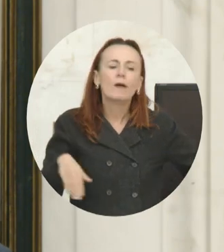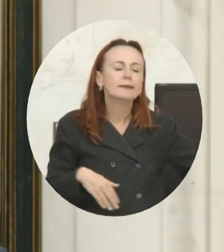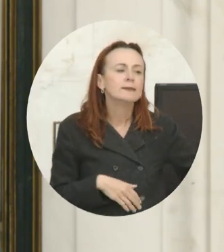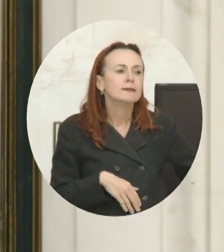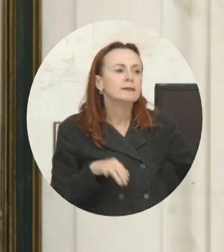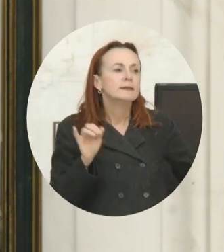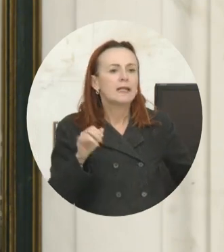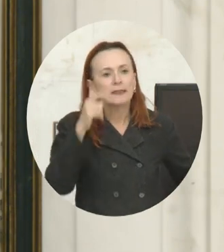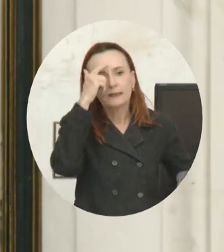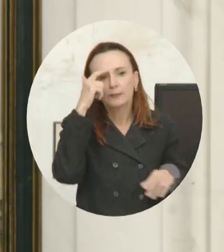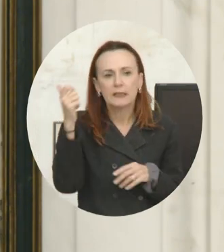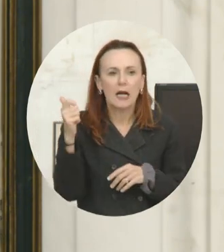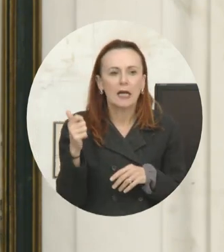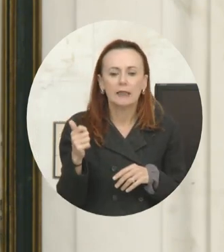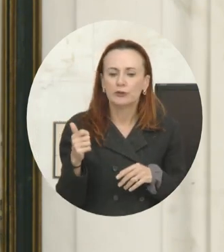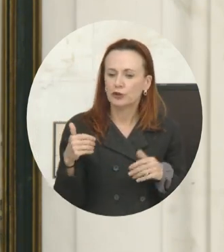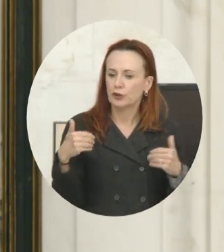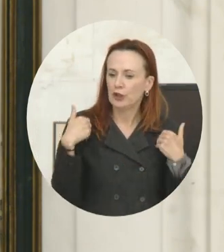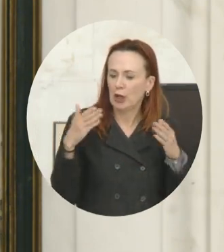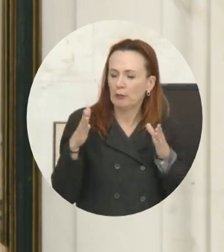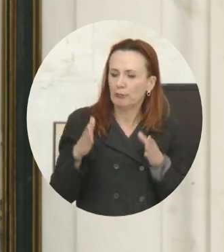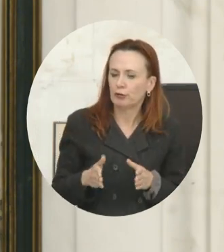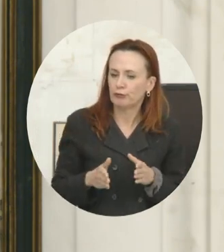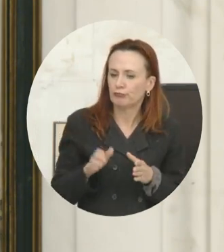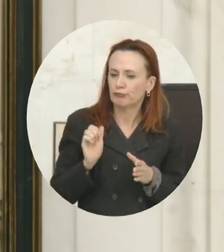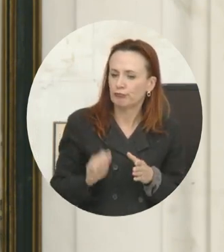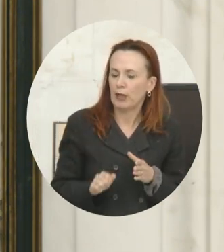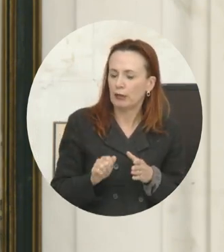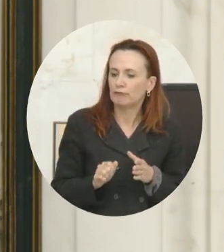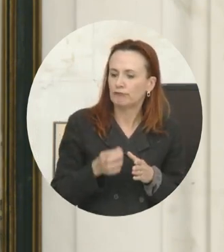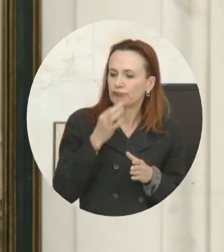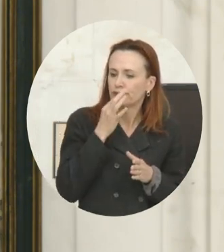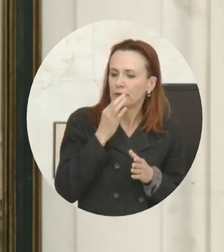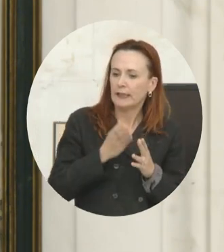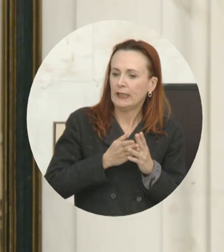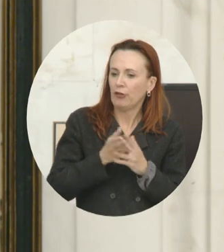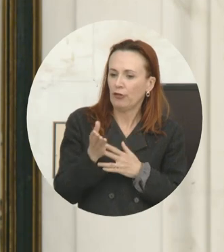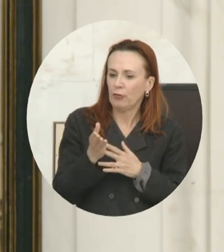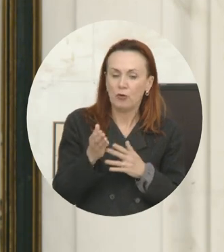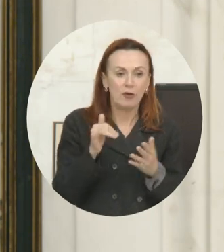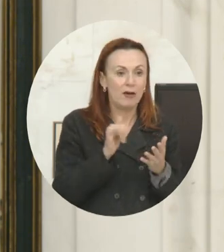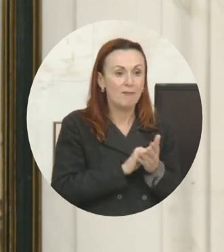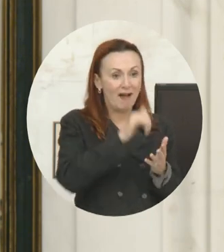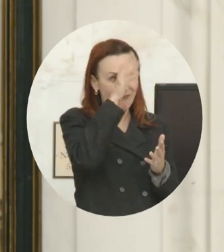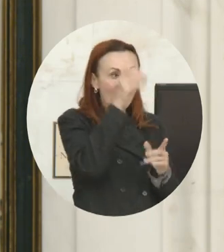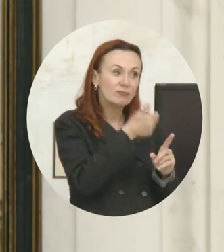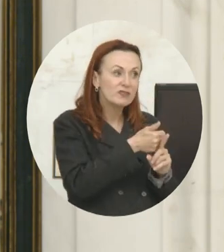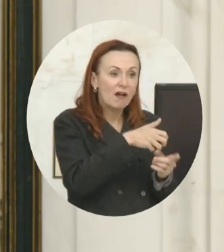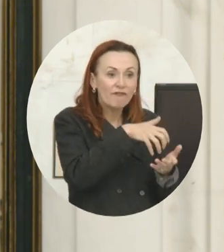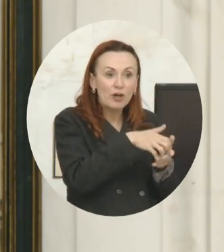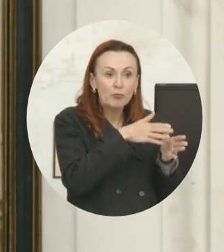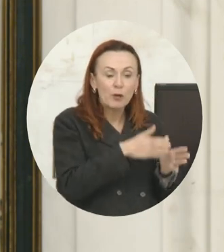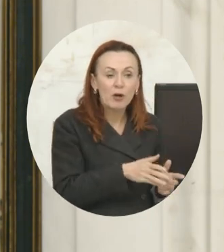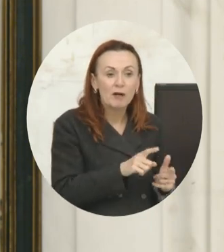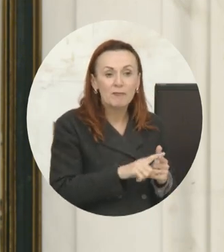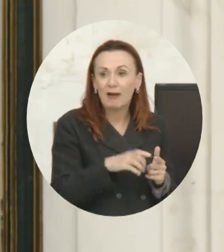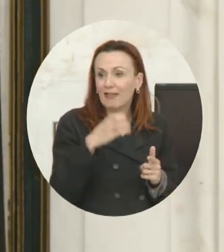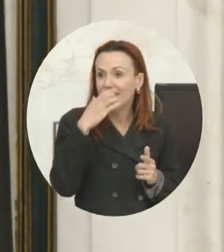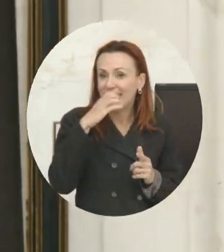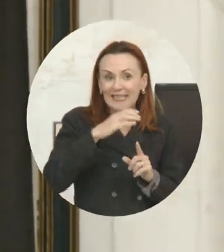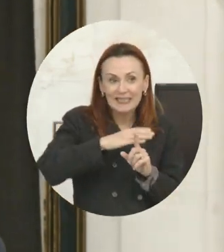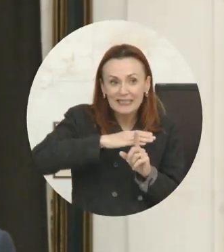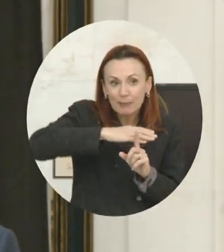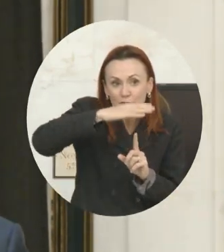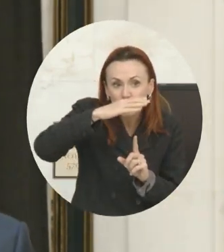is able-bodied and my dad is vulnerable and that's the paradigm that exists. And in the case of the heat wave, that's